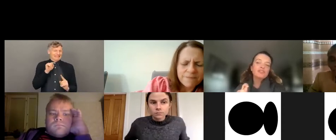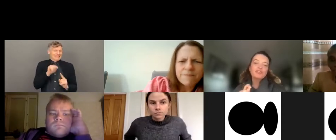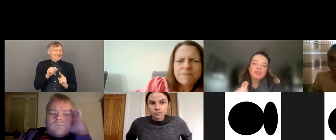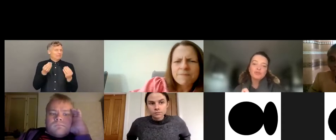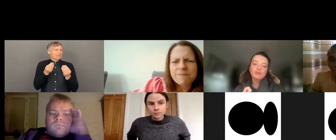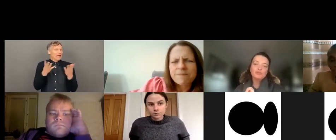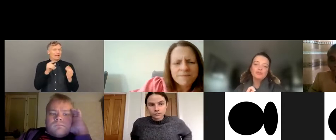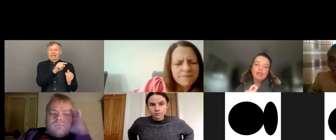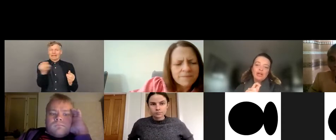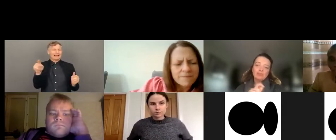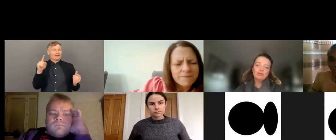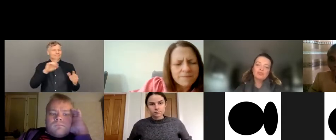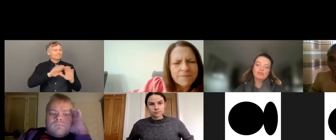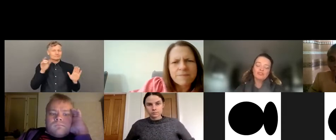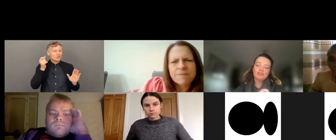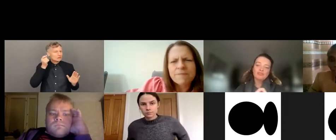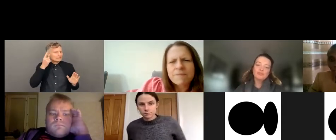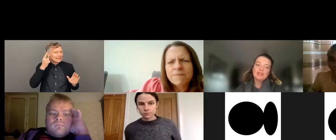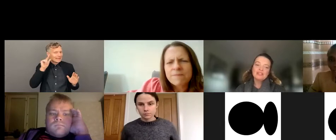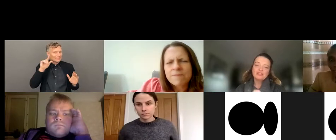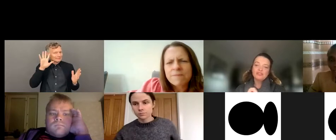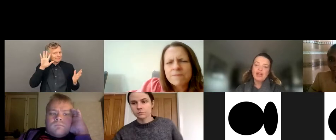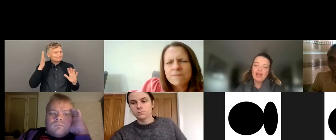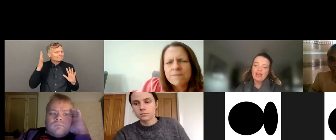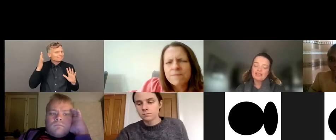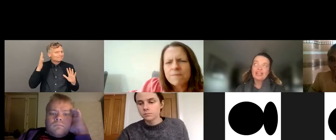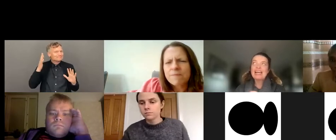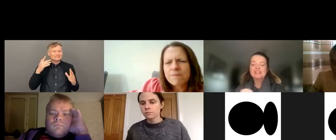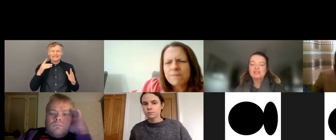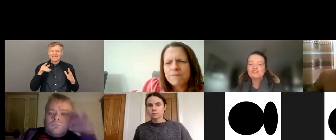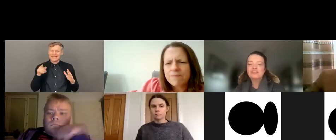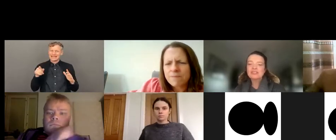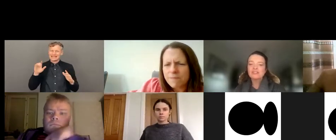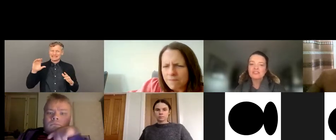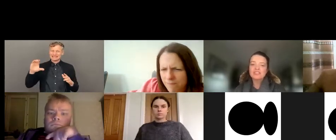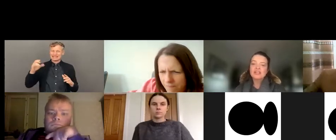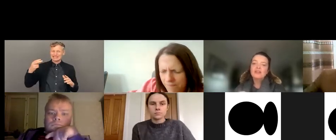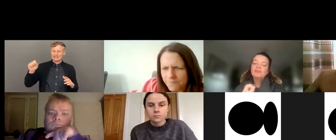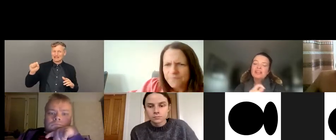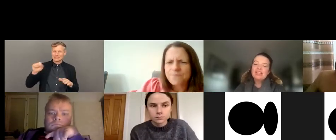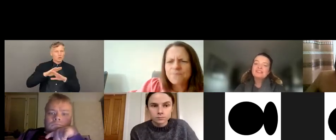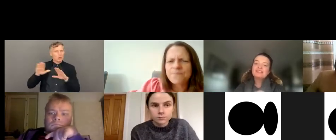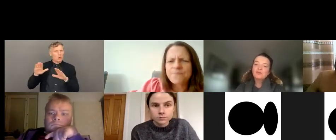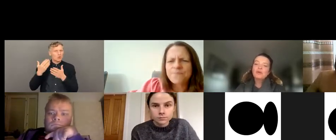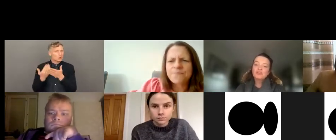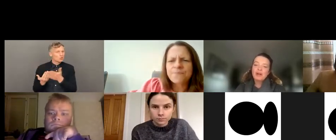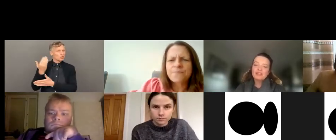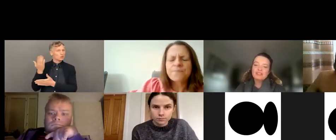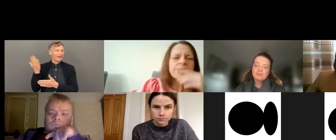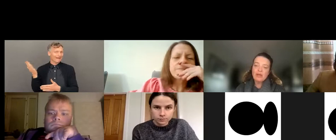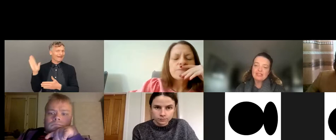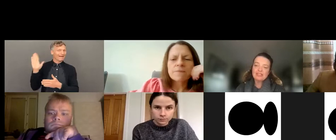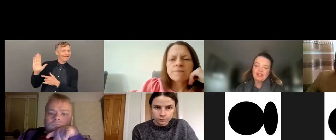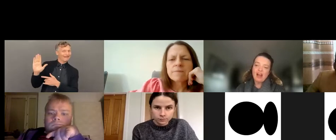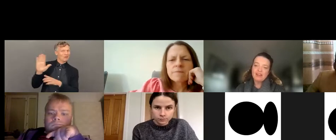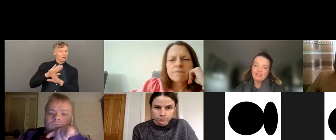introducing new approaches or new ways or new, it's not asking you to do anything different. It's asking you what your policies